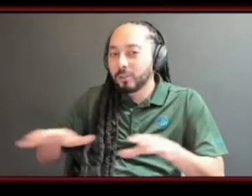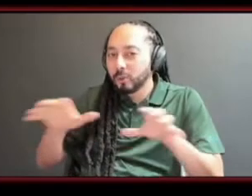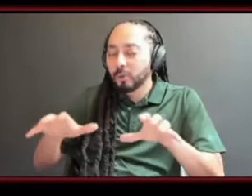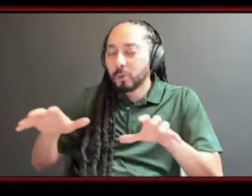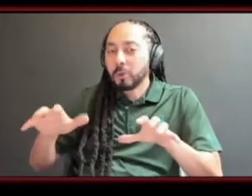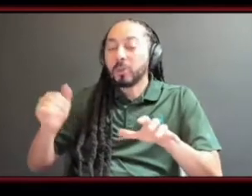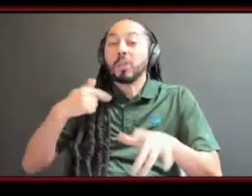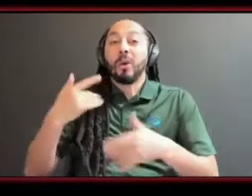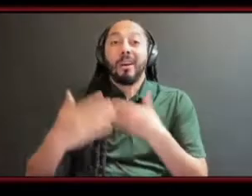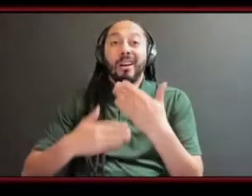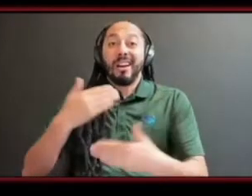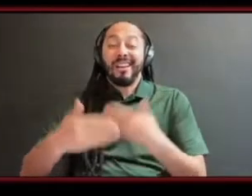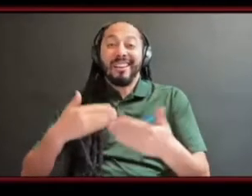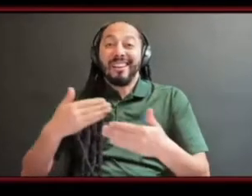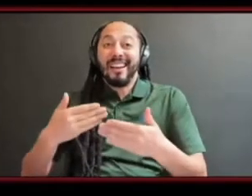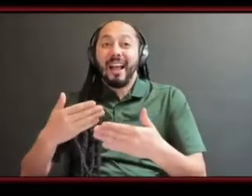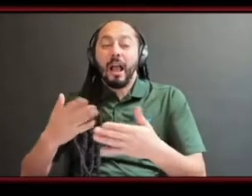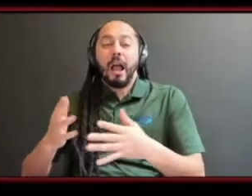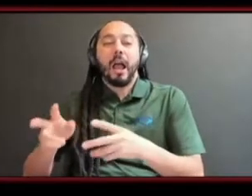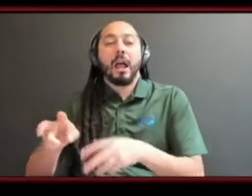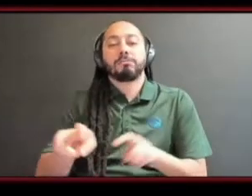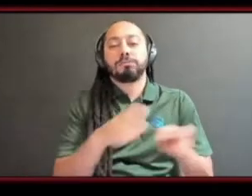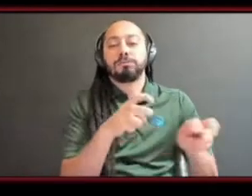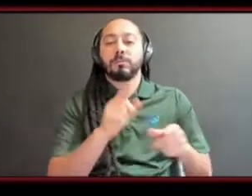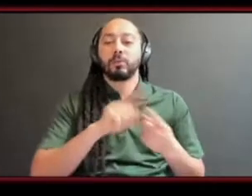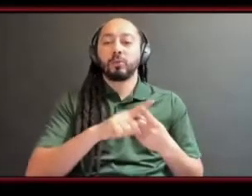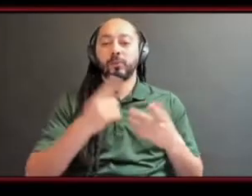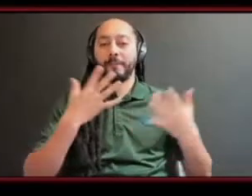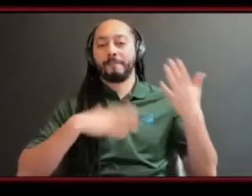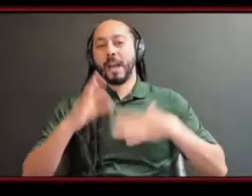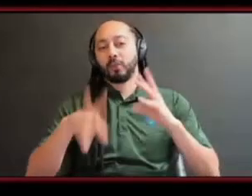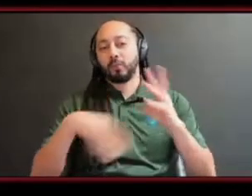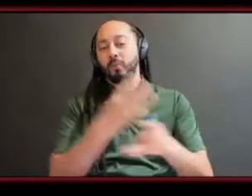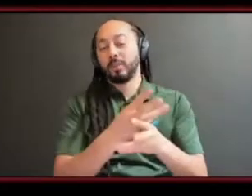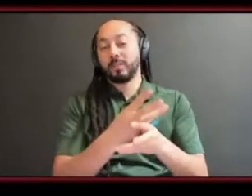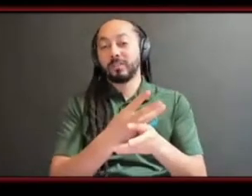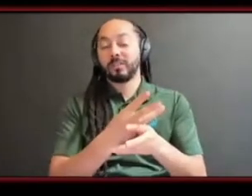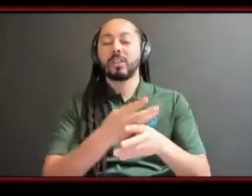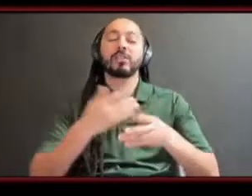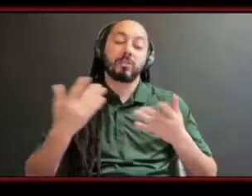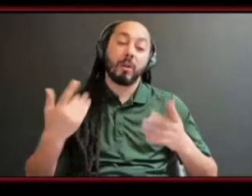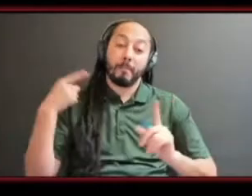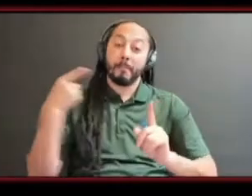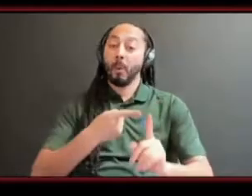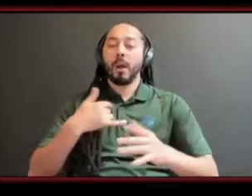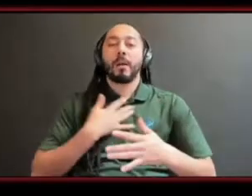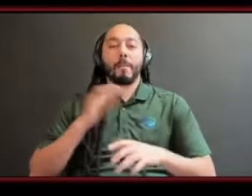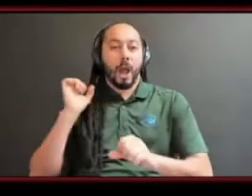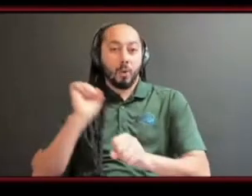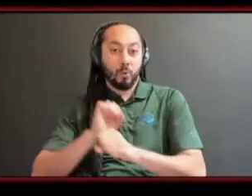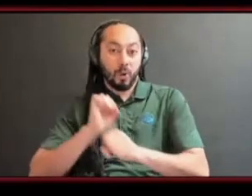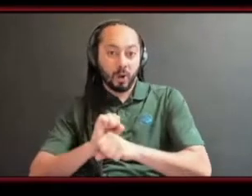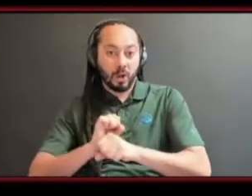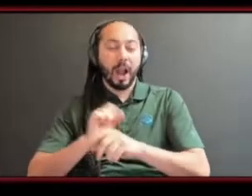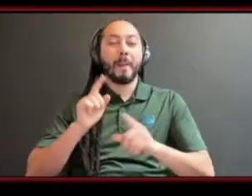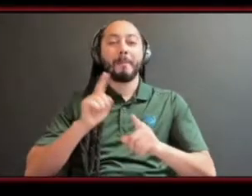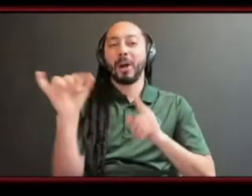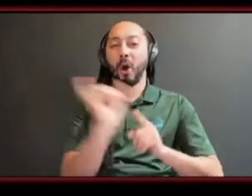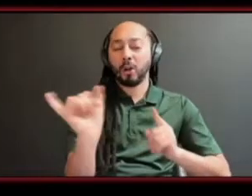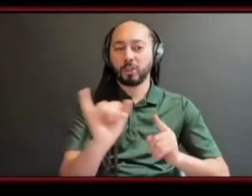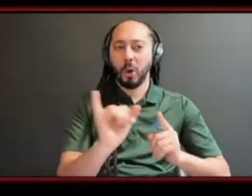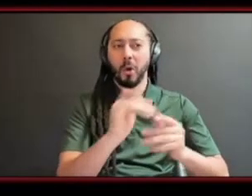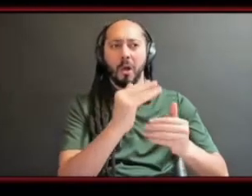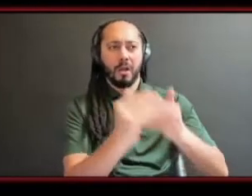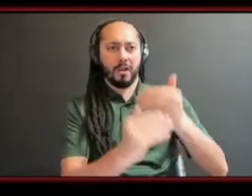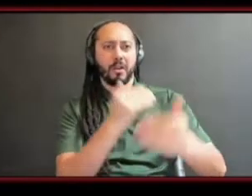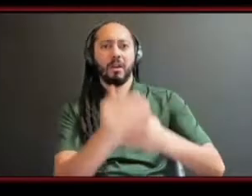world and it it kept like it's it's the work that i put in but it's also it started to work so i was like wow i did this this could be for me and